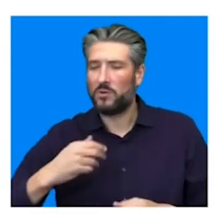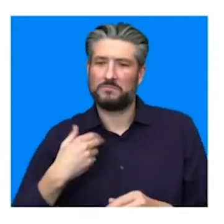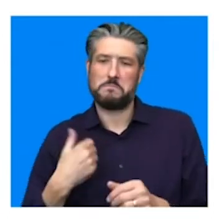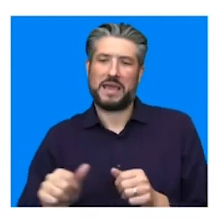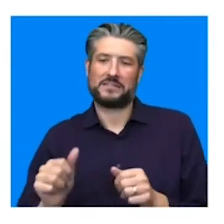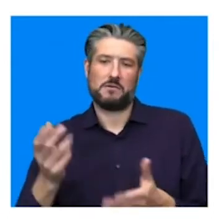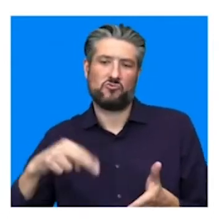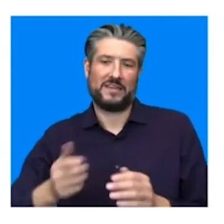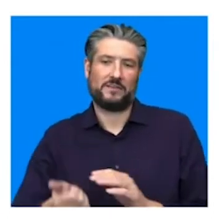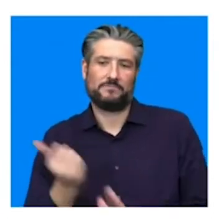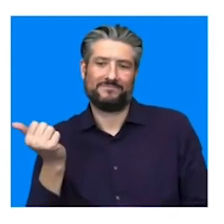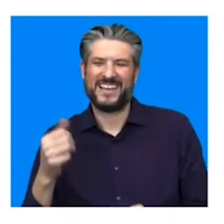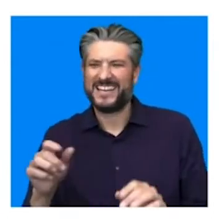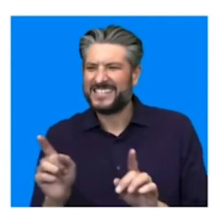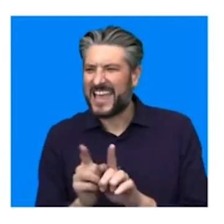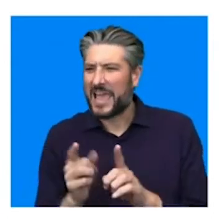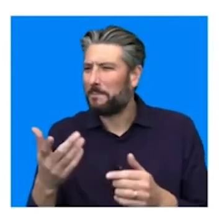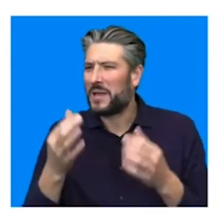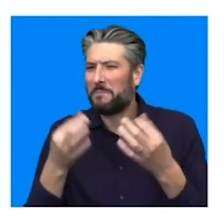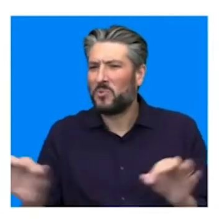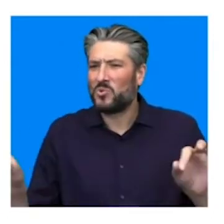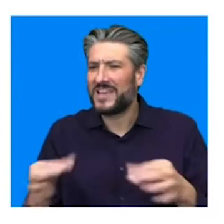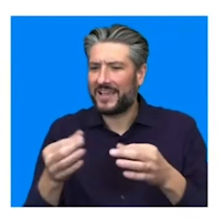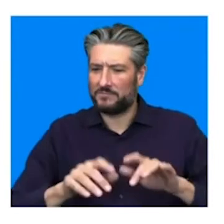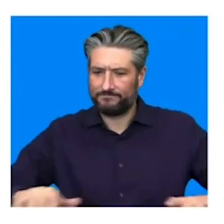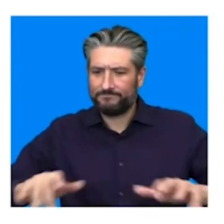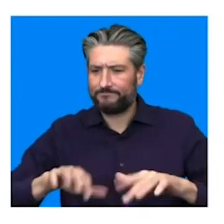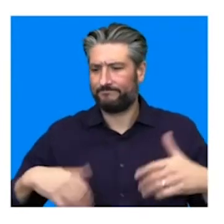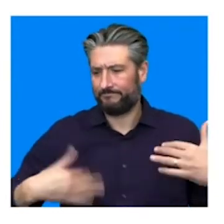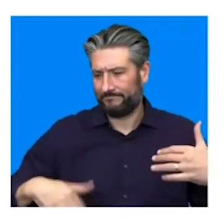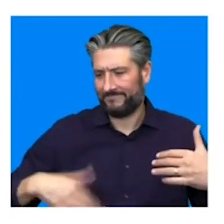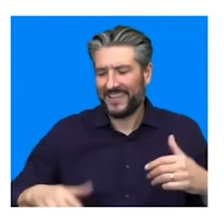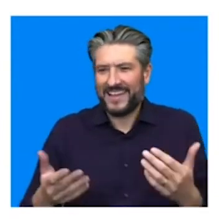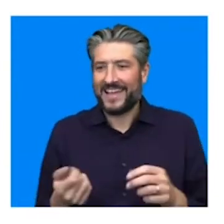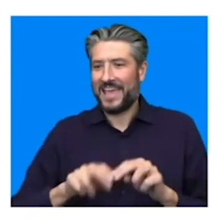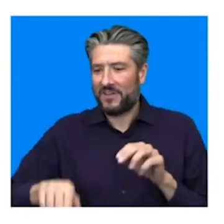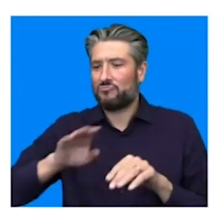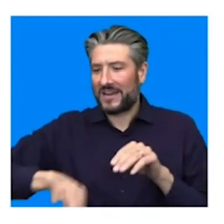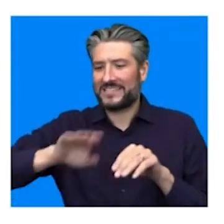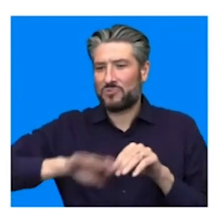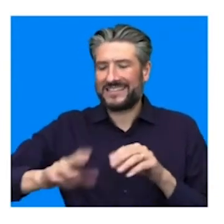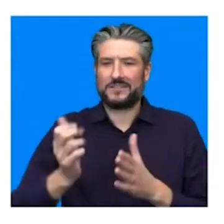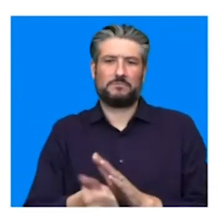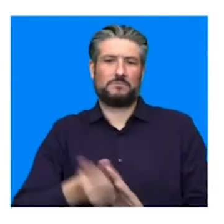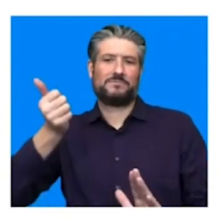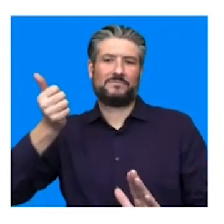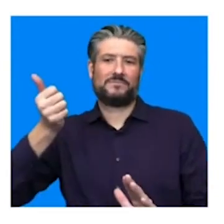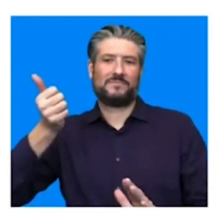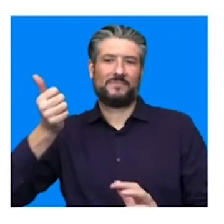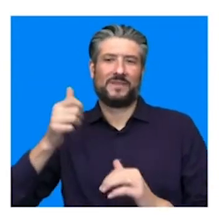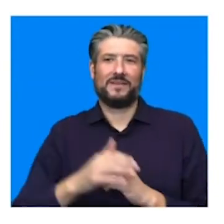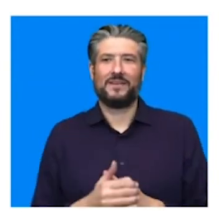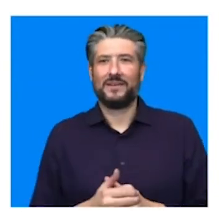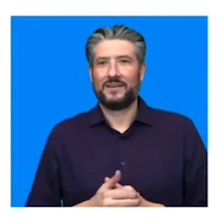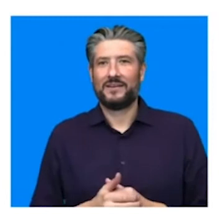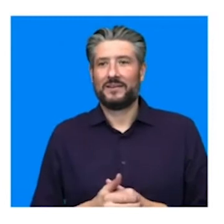an instrument. It's like doing anything. You know, you have to keep practicing. And even if you have a reading